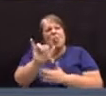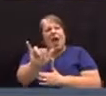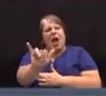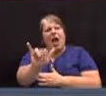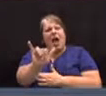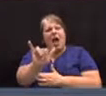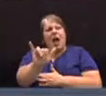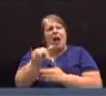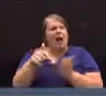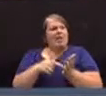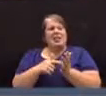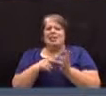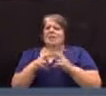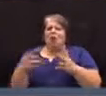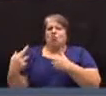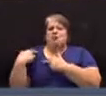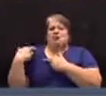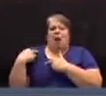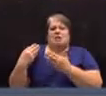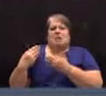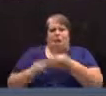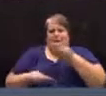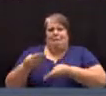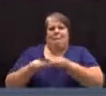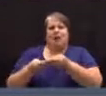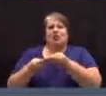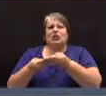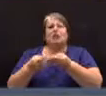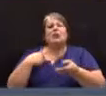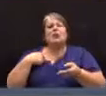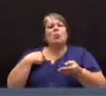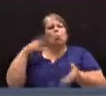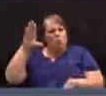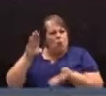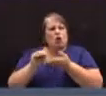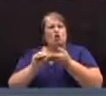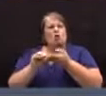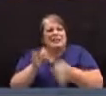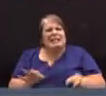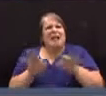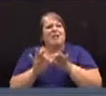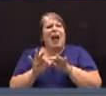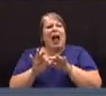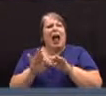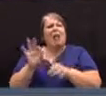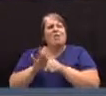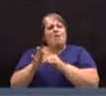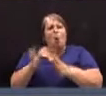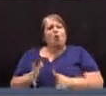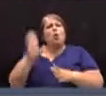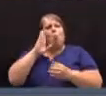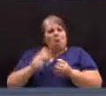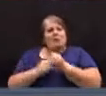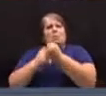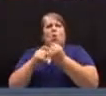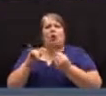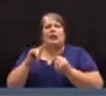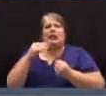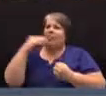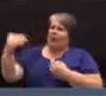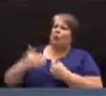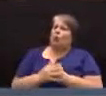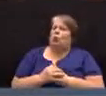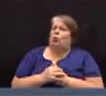to me, this is a very responsible budget. It's reduced significantly, and the voters by and large will support it. Thank you.